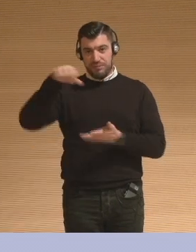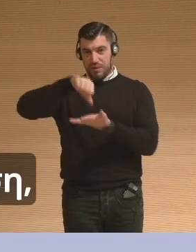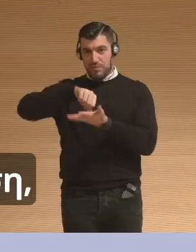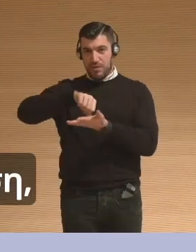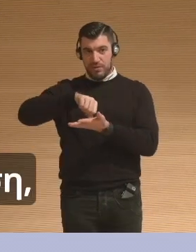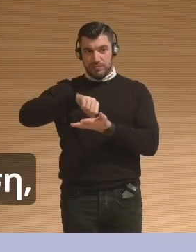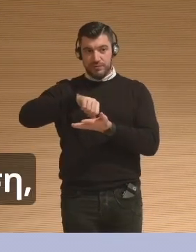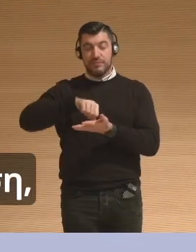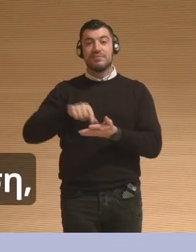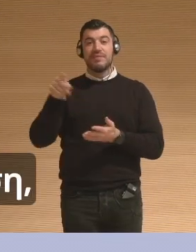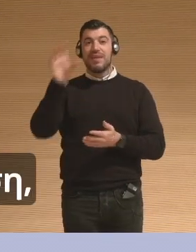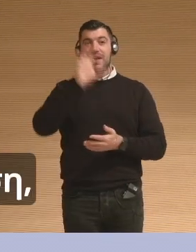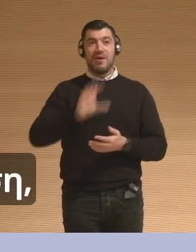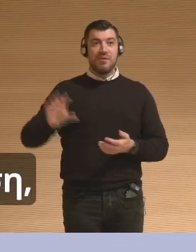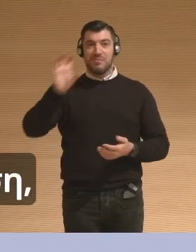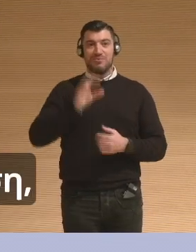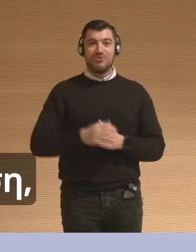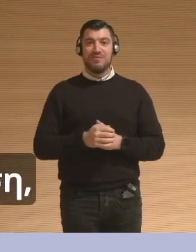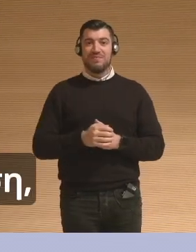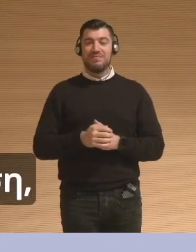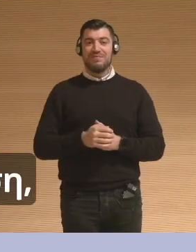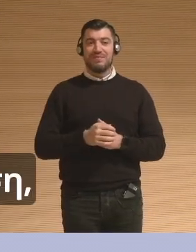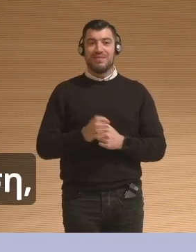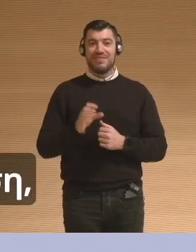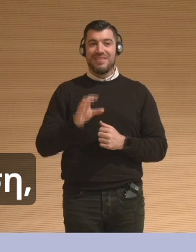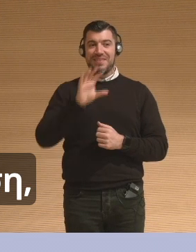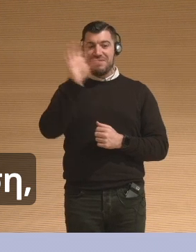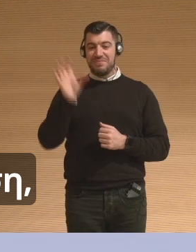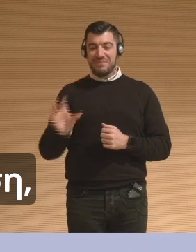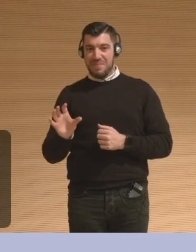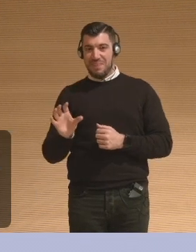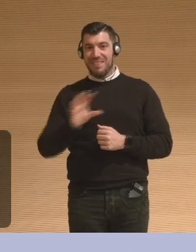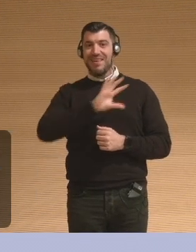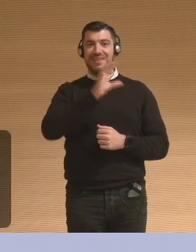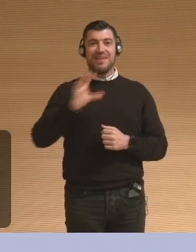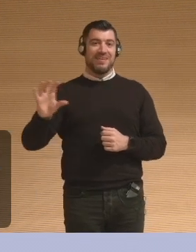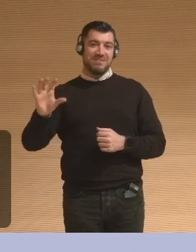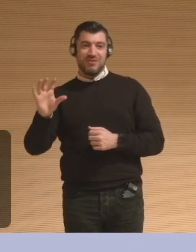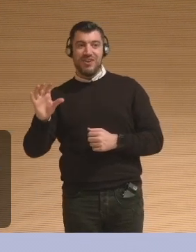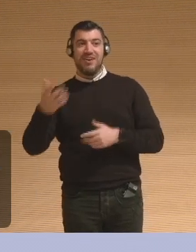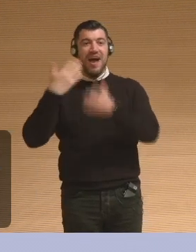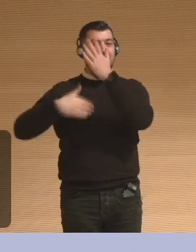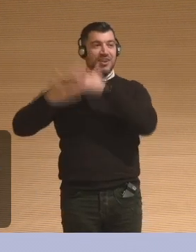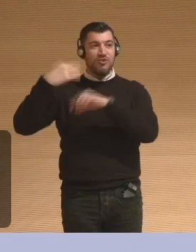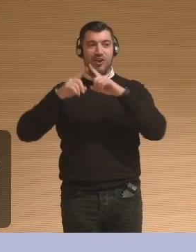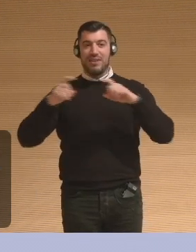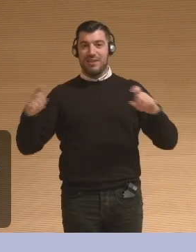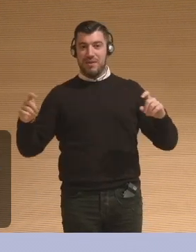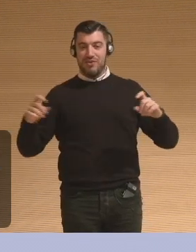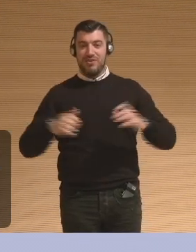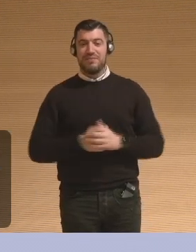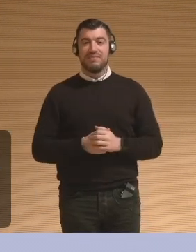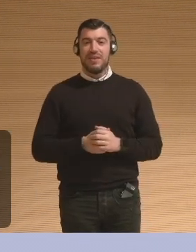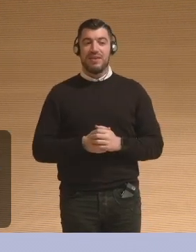Here, Stories from Syria was this remarkable exhibition that was a collaboration between